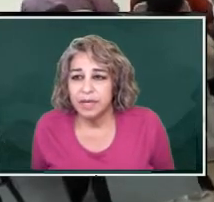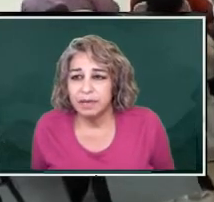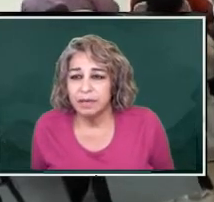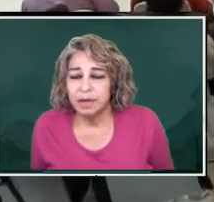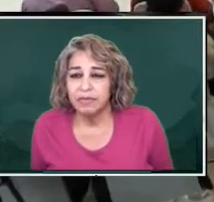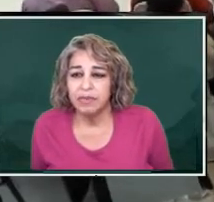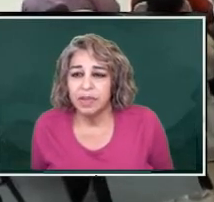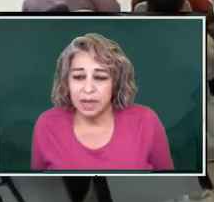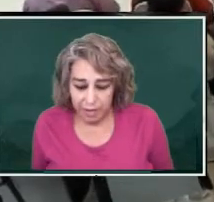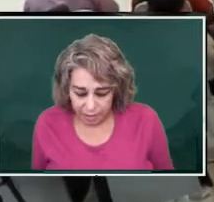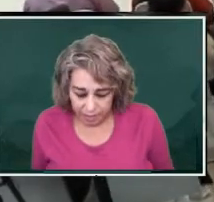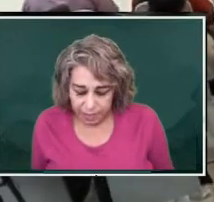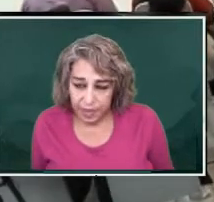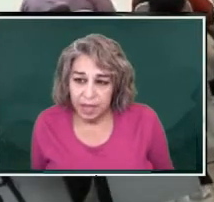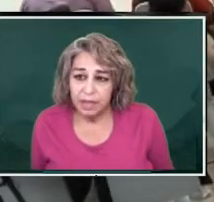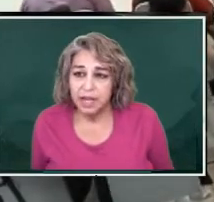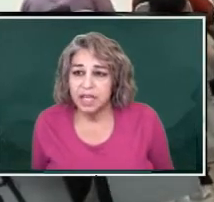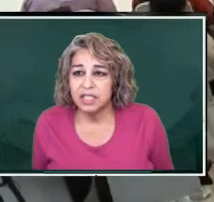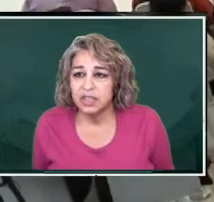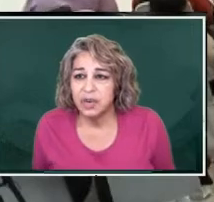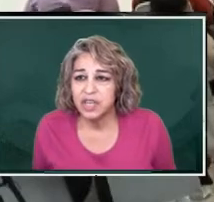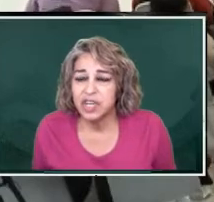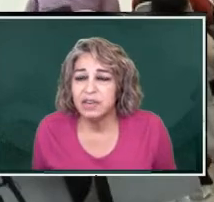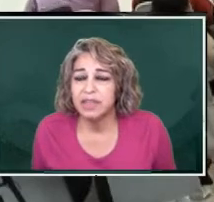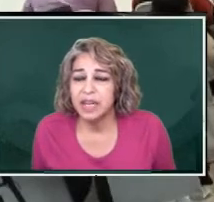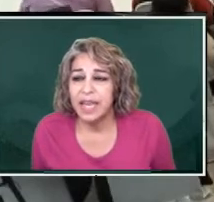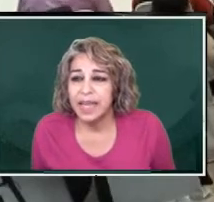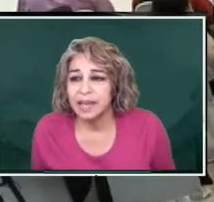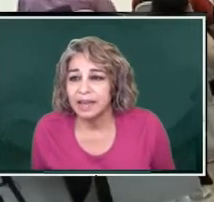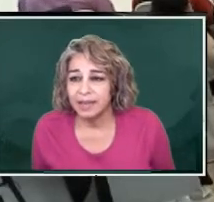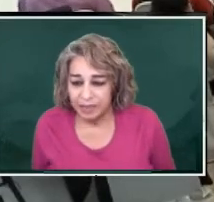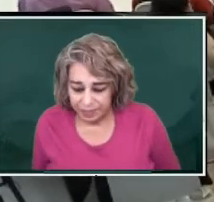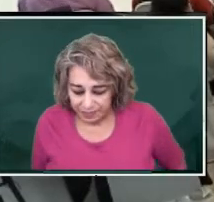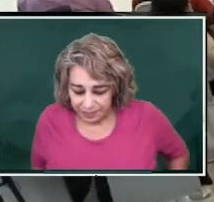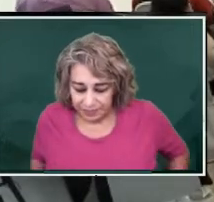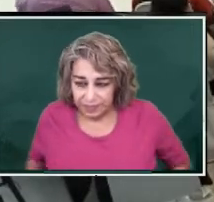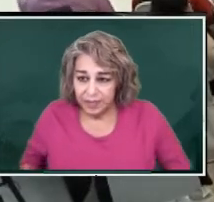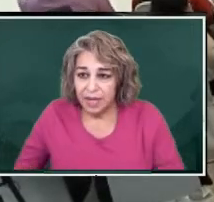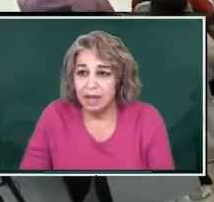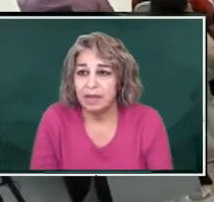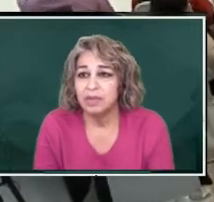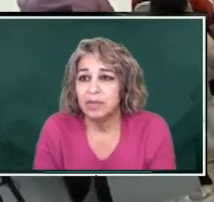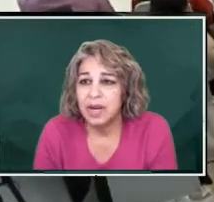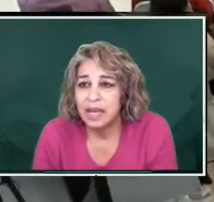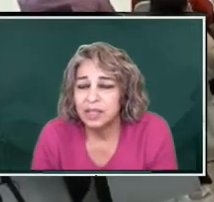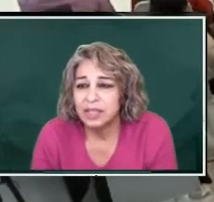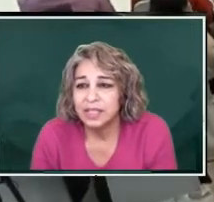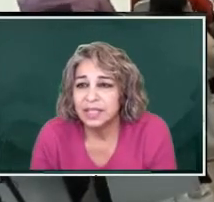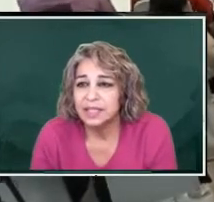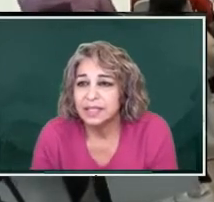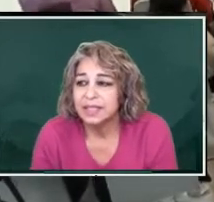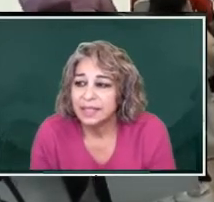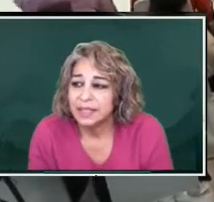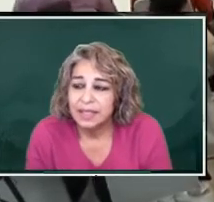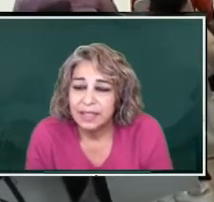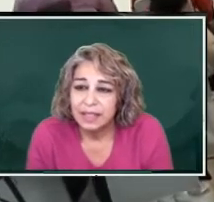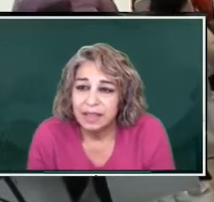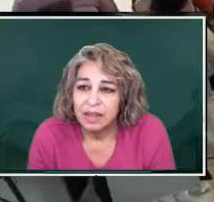government, for the construction of the lake, Tunaldos,